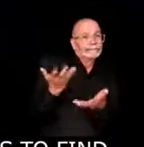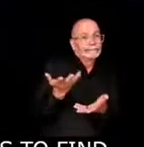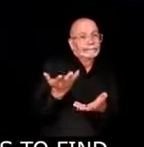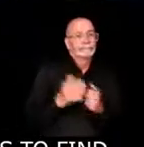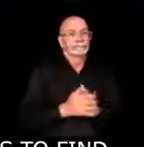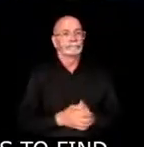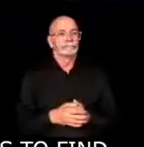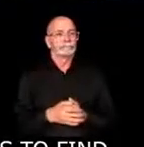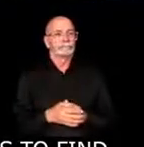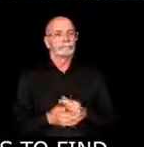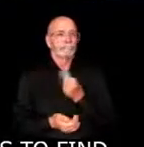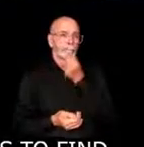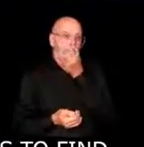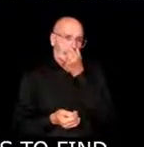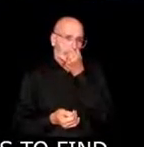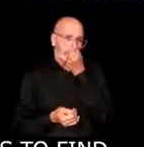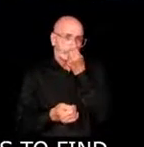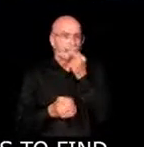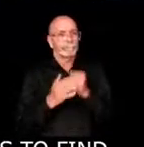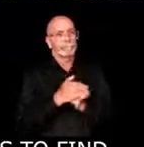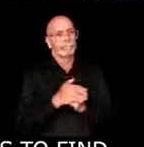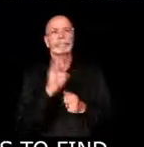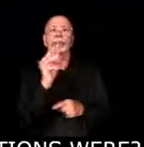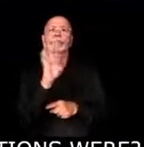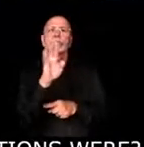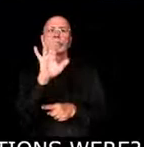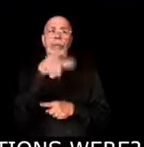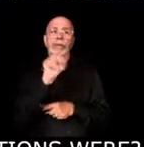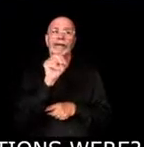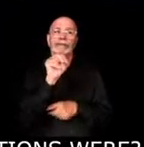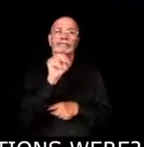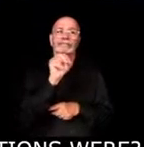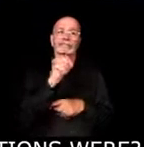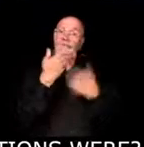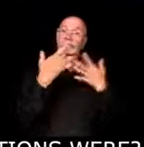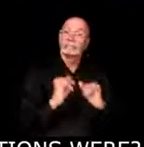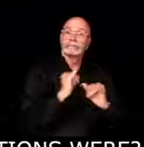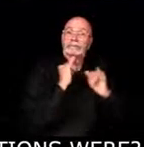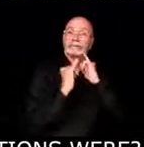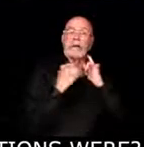has he, I don't even know if Mr. Bryant has yet been interviewed. Um,